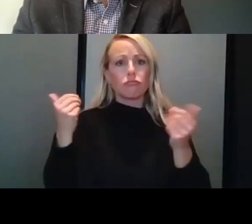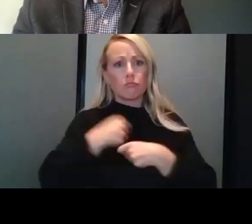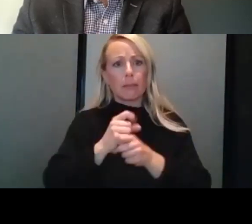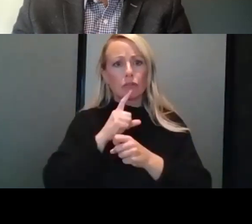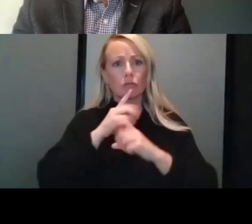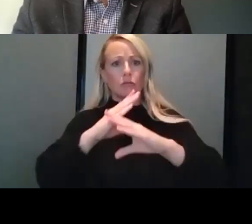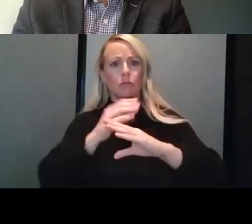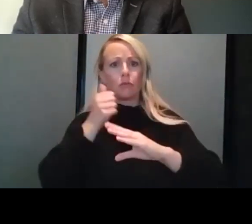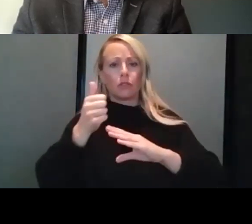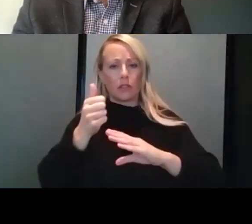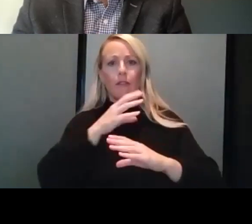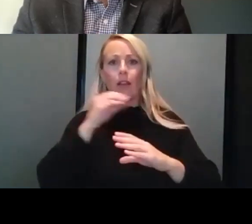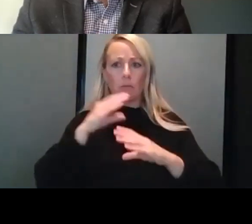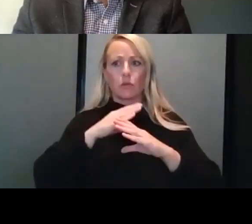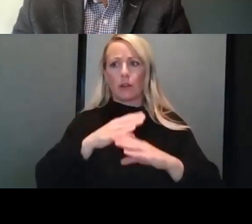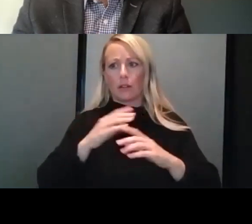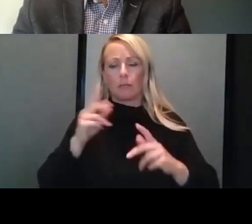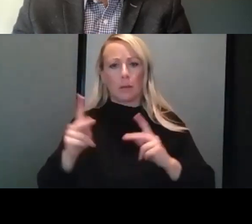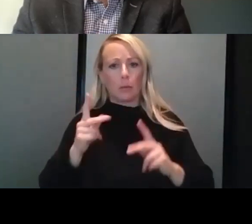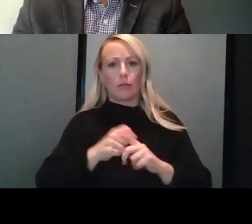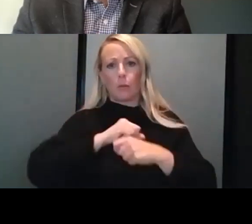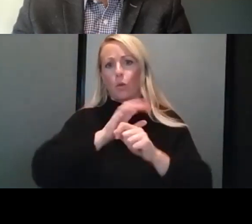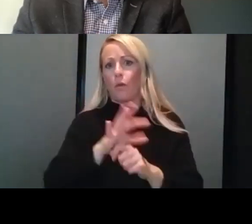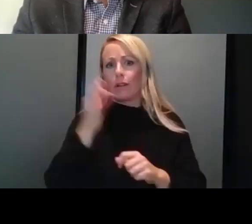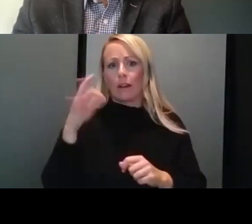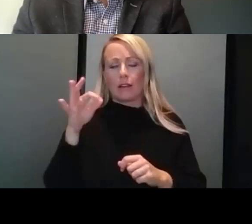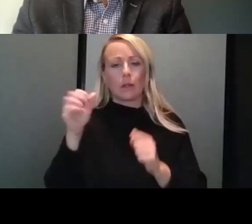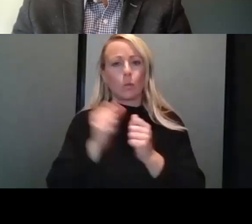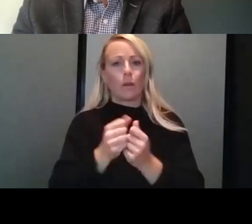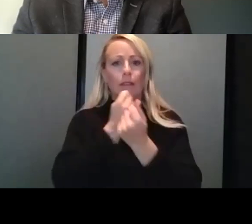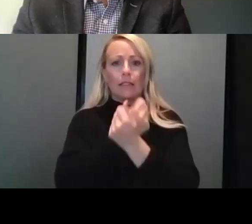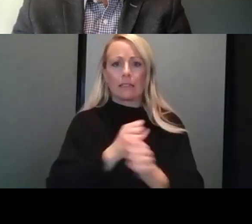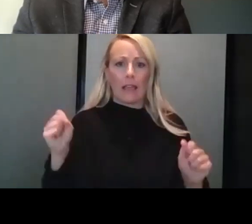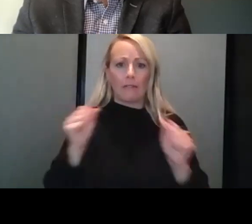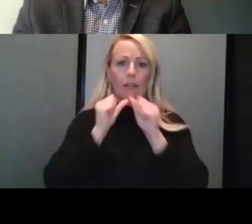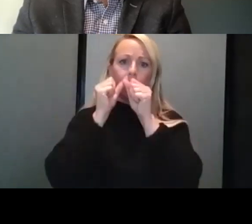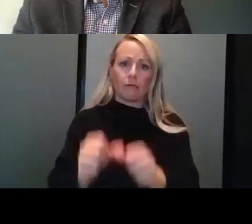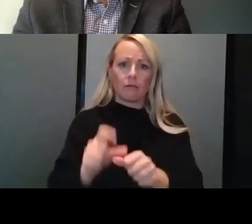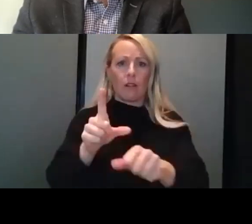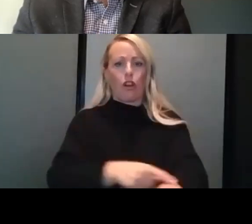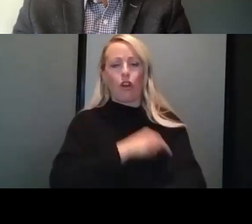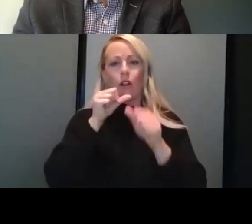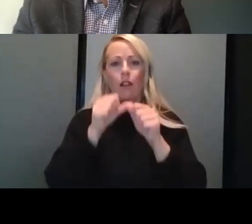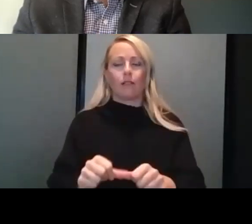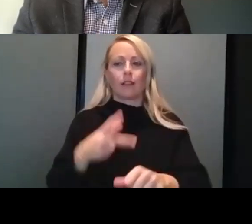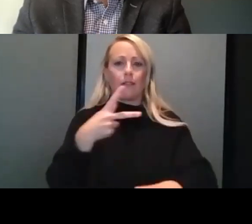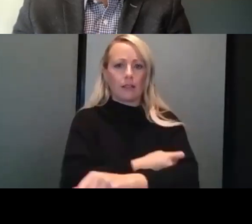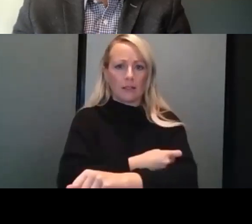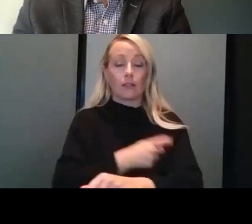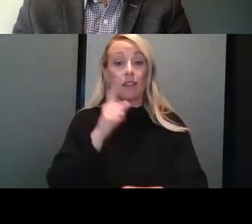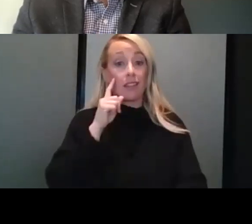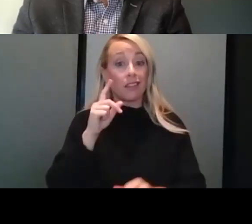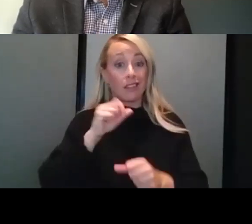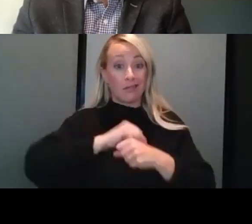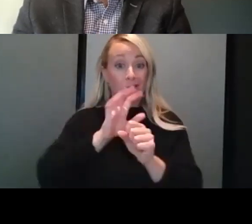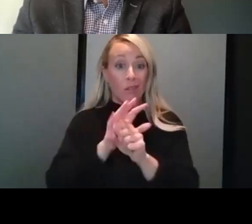our residents from COVID-19 with safe, effective, and long-lasting vaccines. The virus is